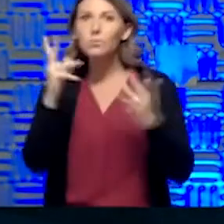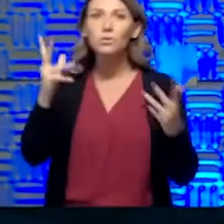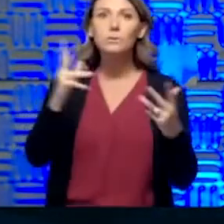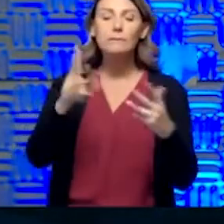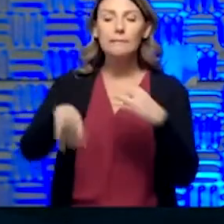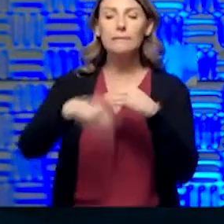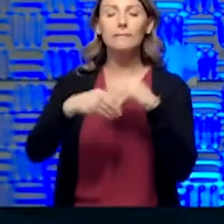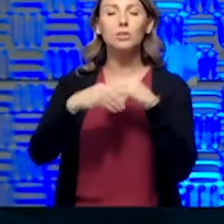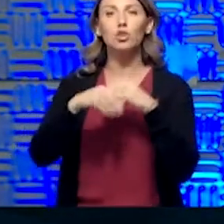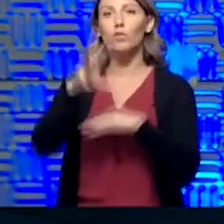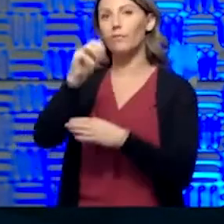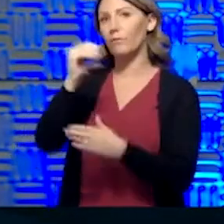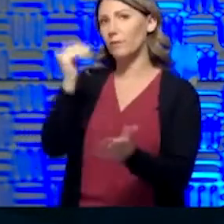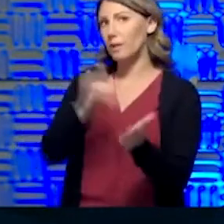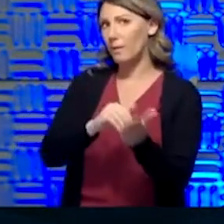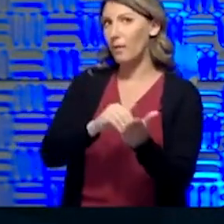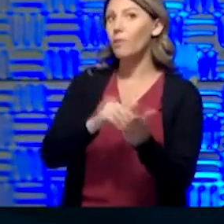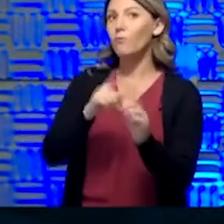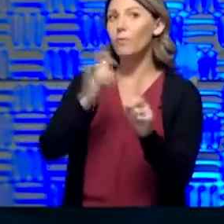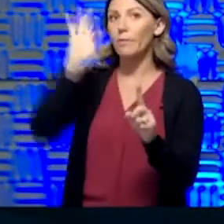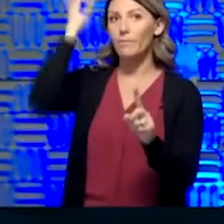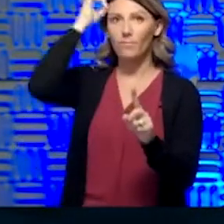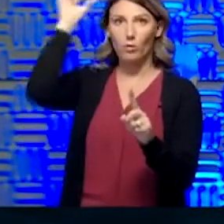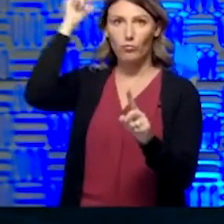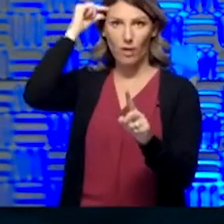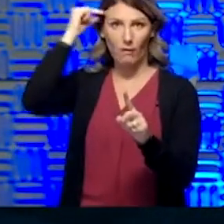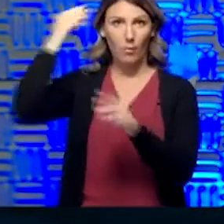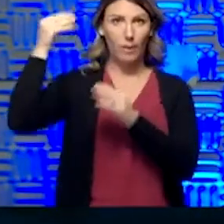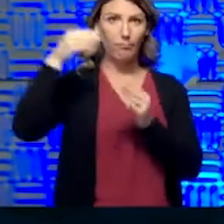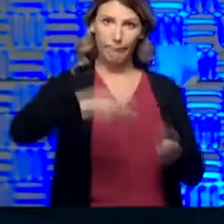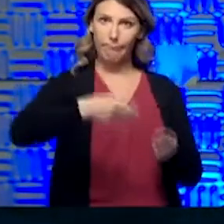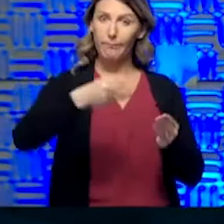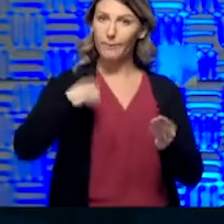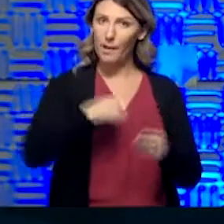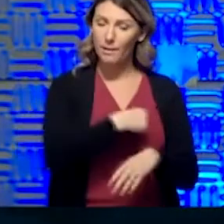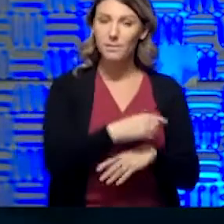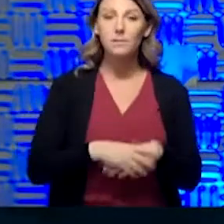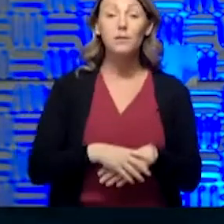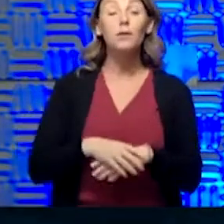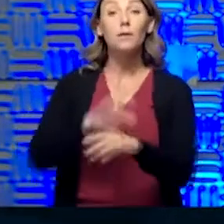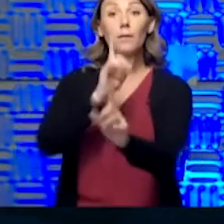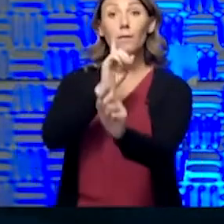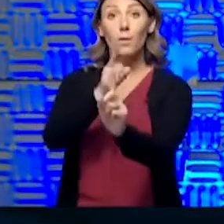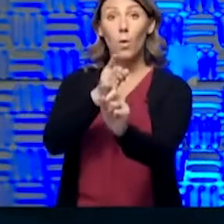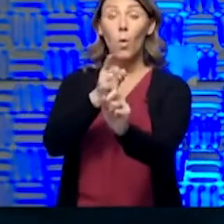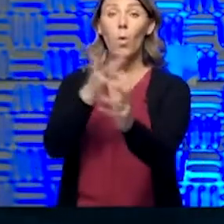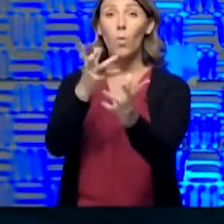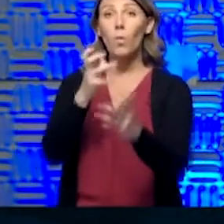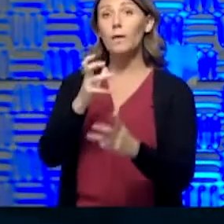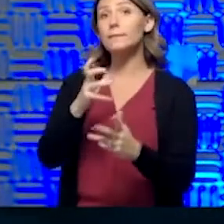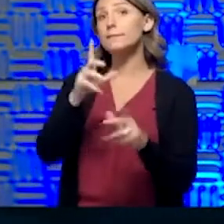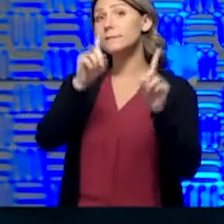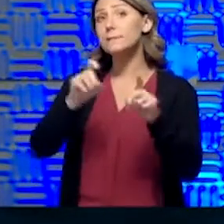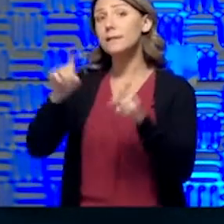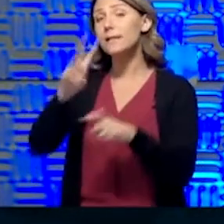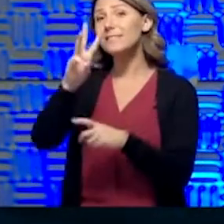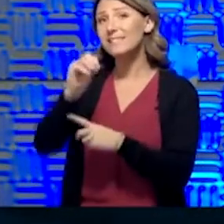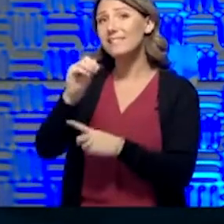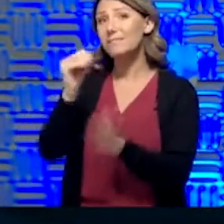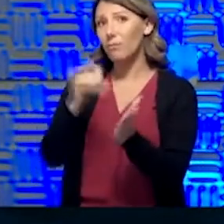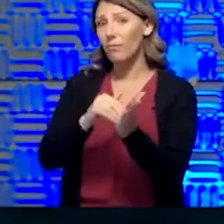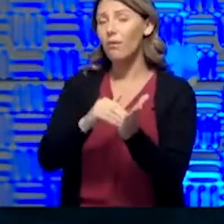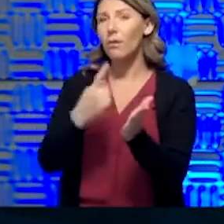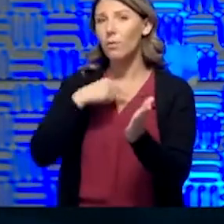from the federal government this month. Our goal is to test 60,000, and I think we'll